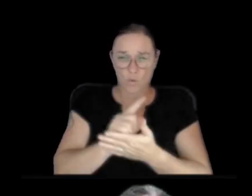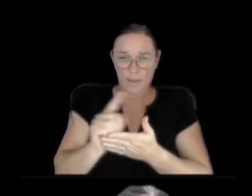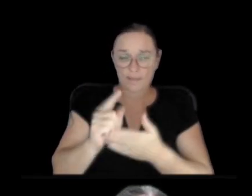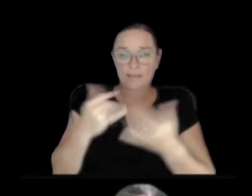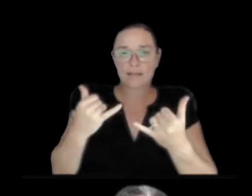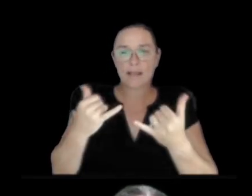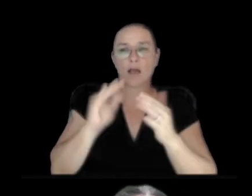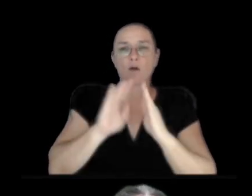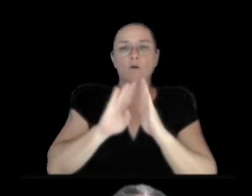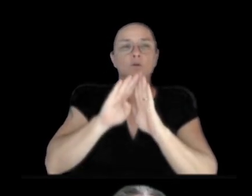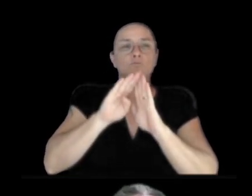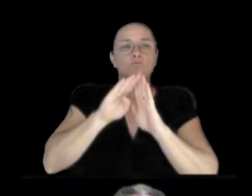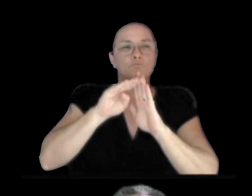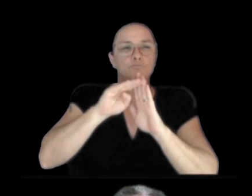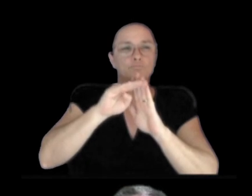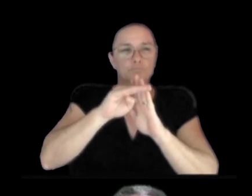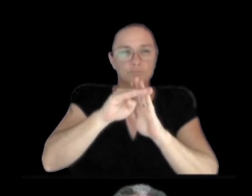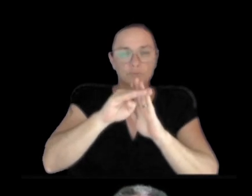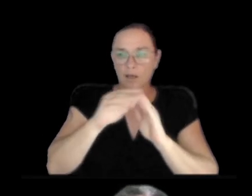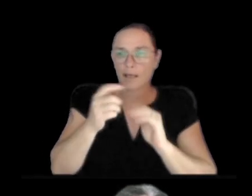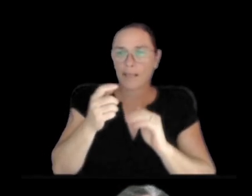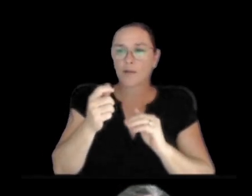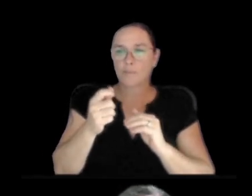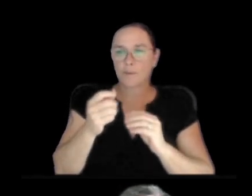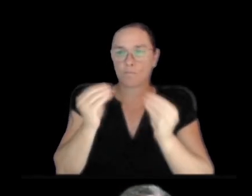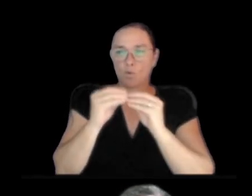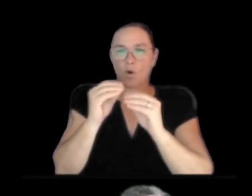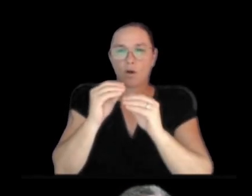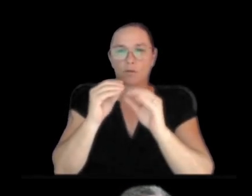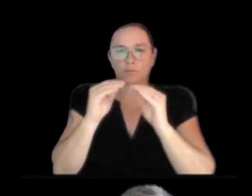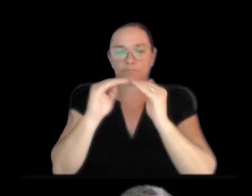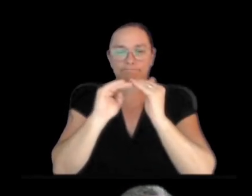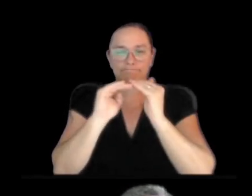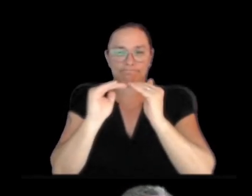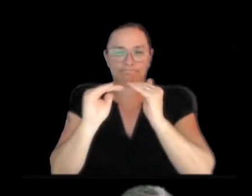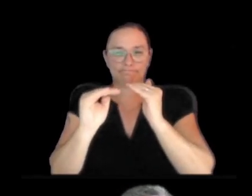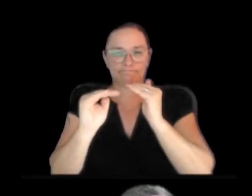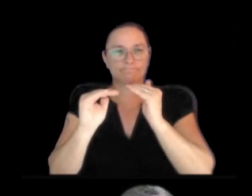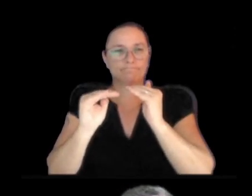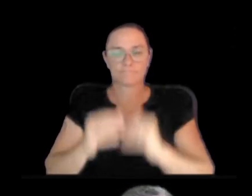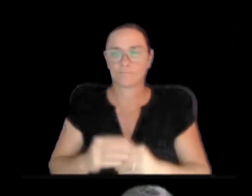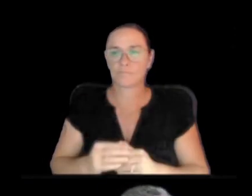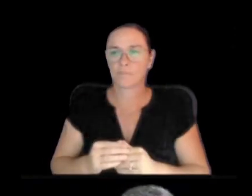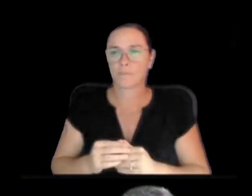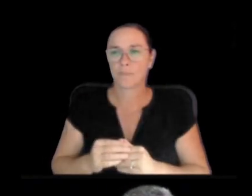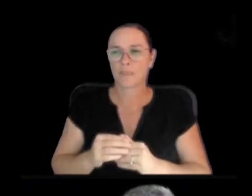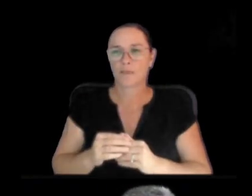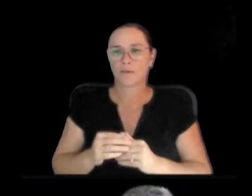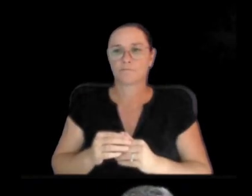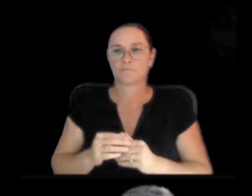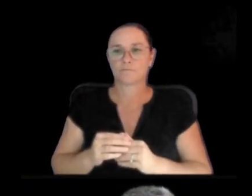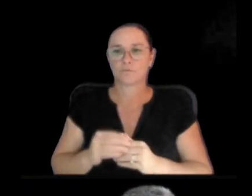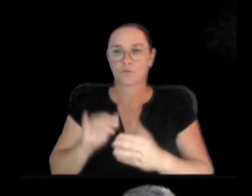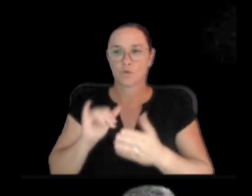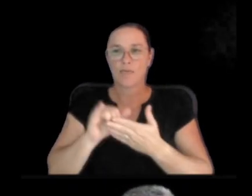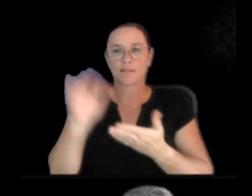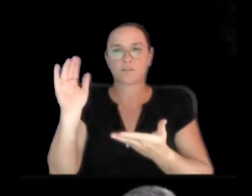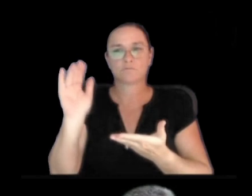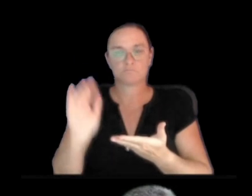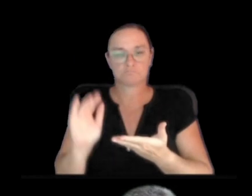with the data points clustering within the last week here. So that's the slowdown that we see in the Middle East Rift.